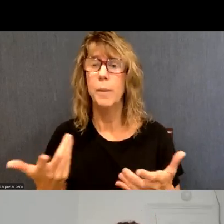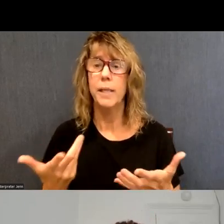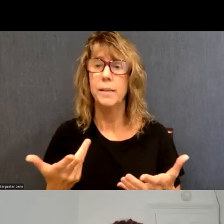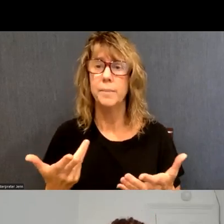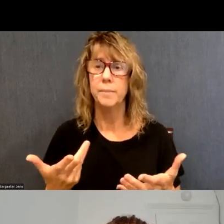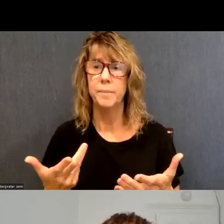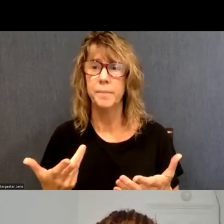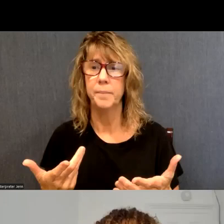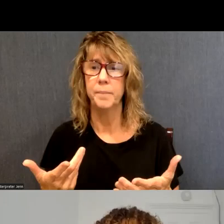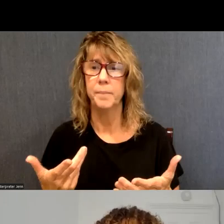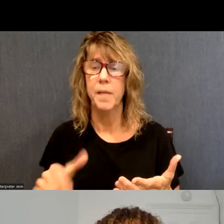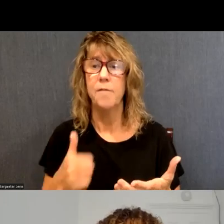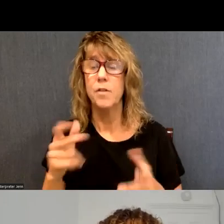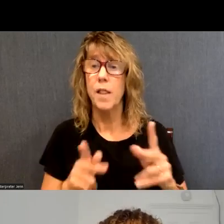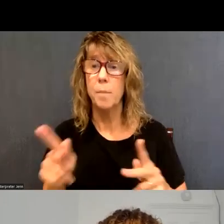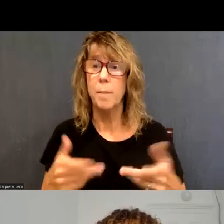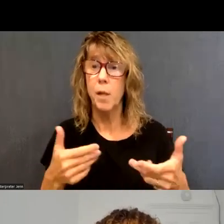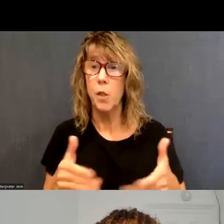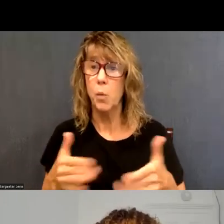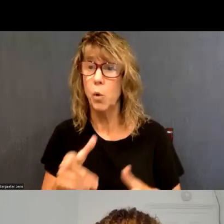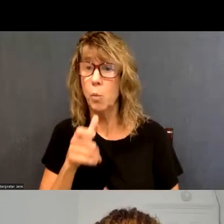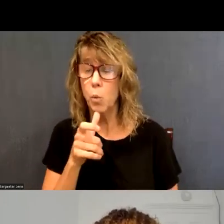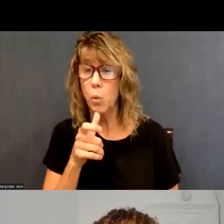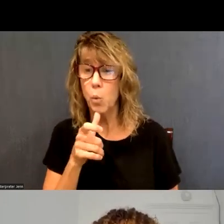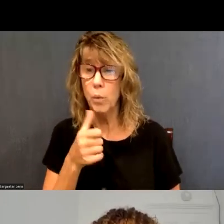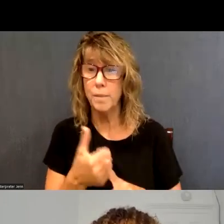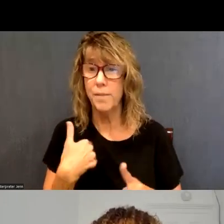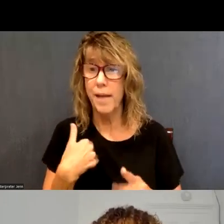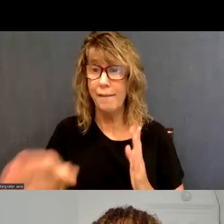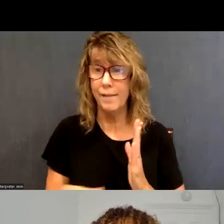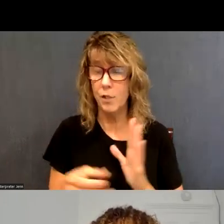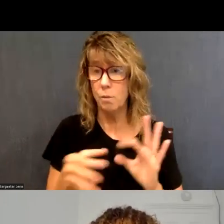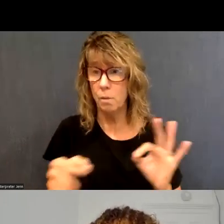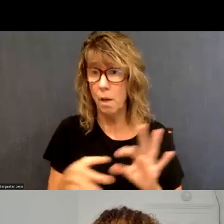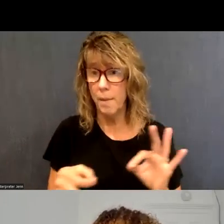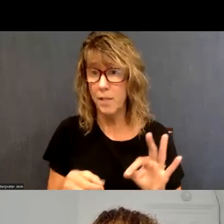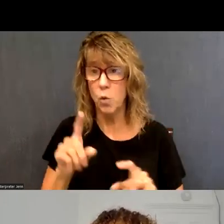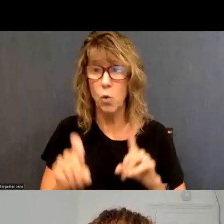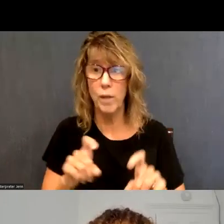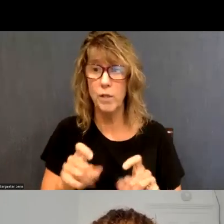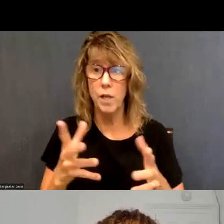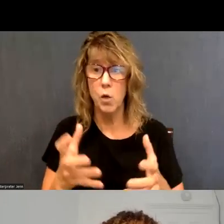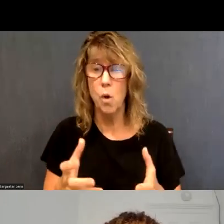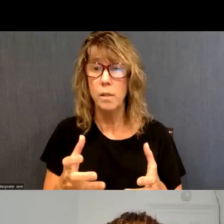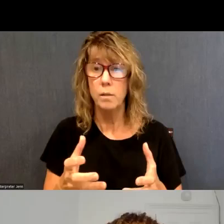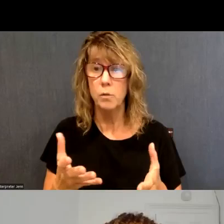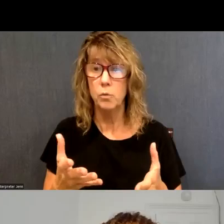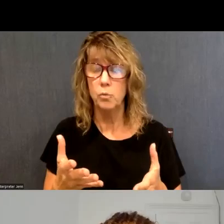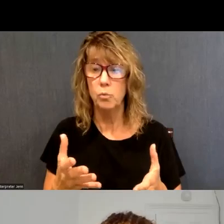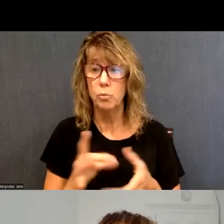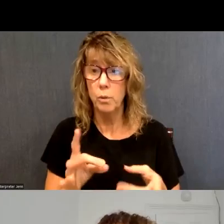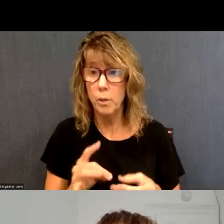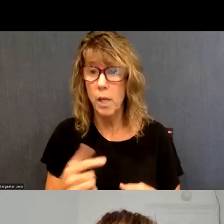case, uh, that other folks in the room that might have, uh, additional comments that there are questions that they'd like to raise. Um, I know,